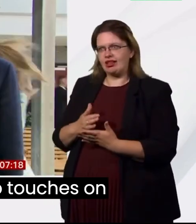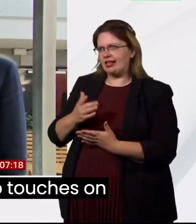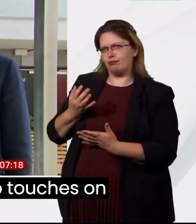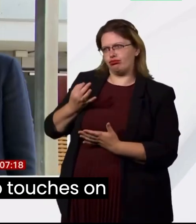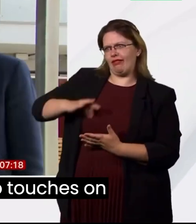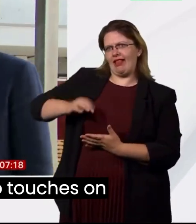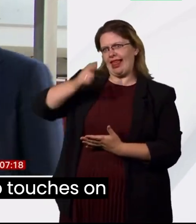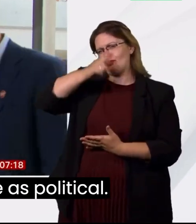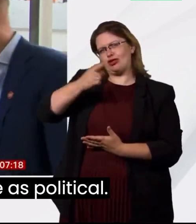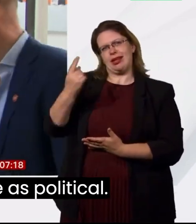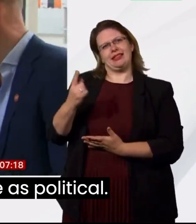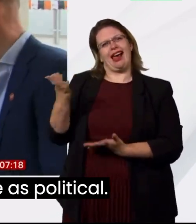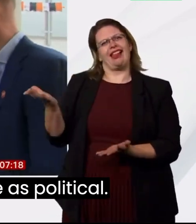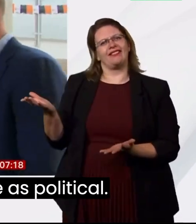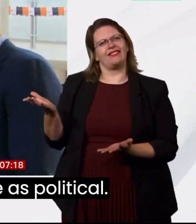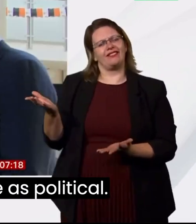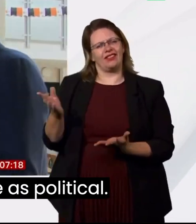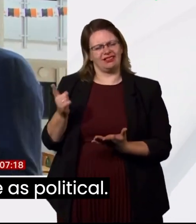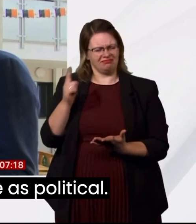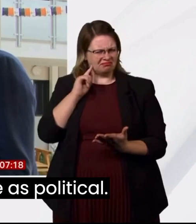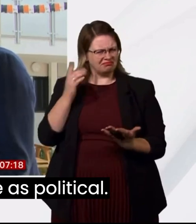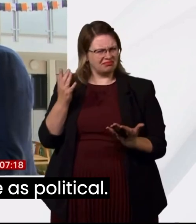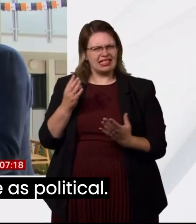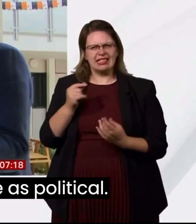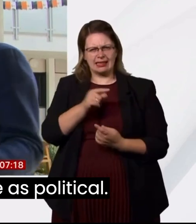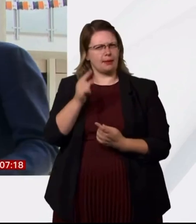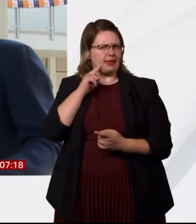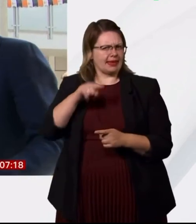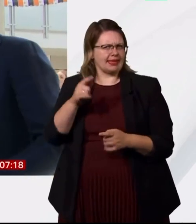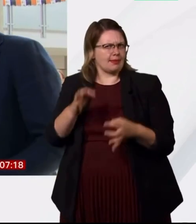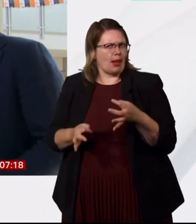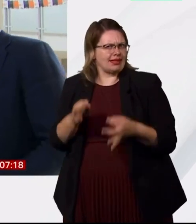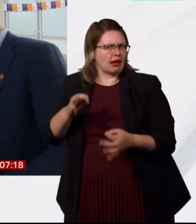It also touches on areas that some may see as political.